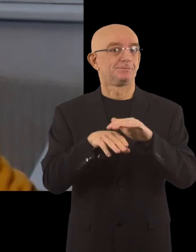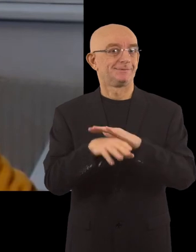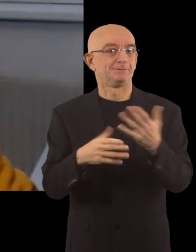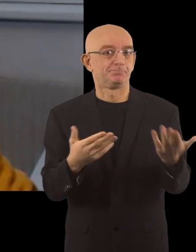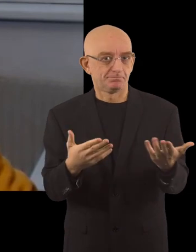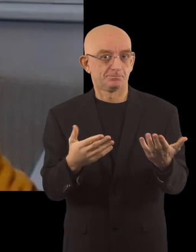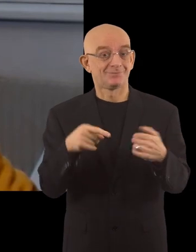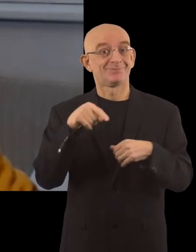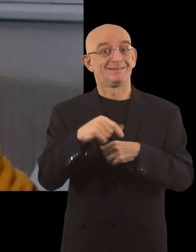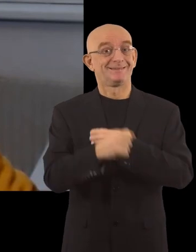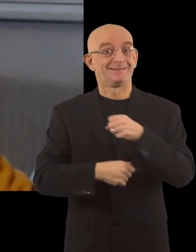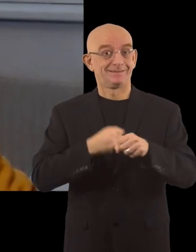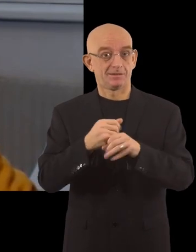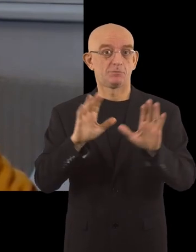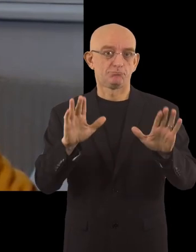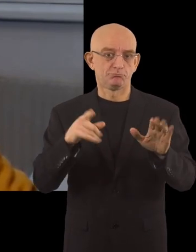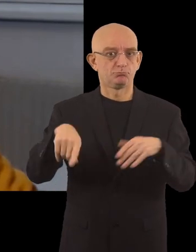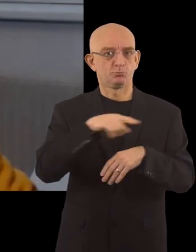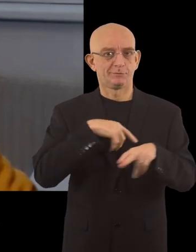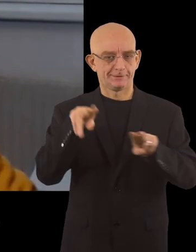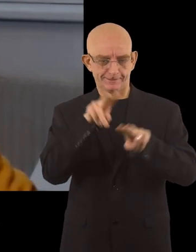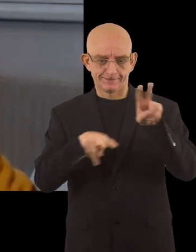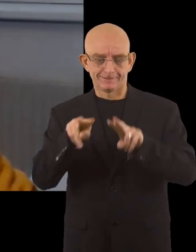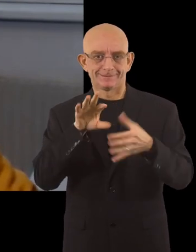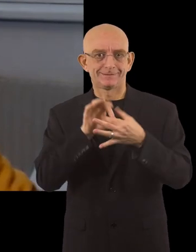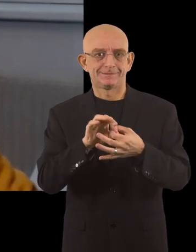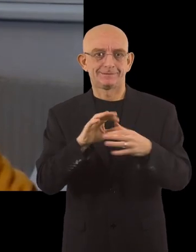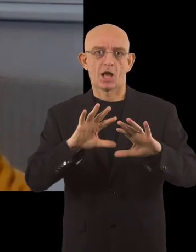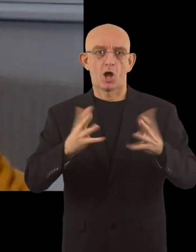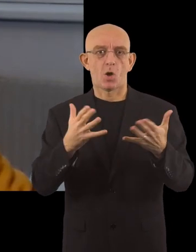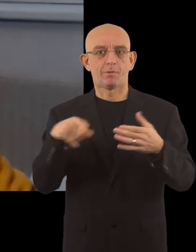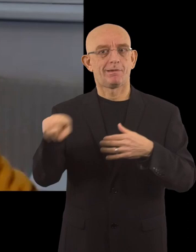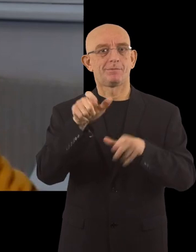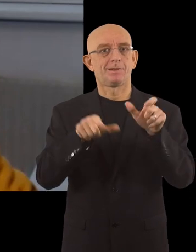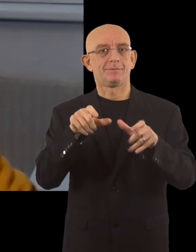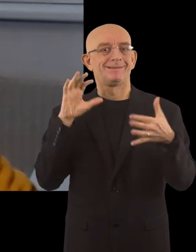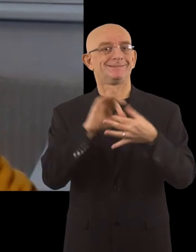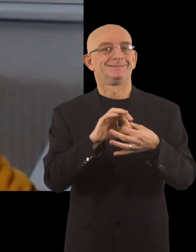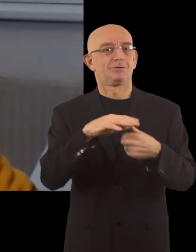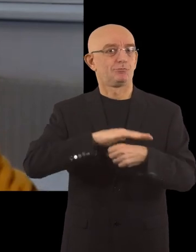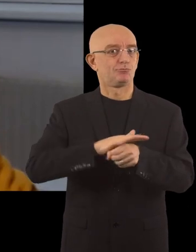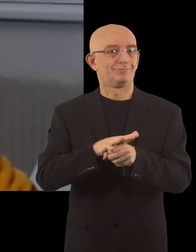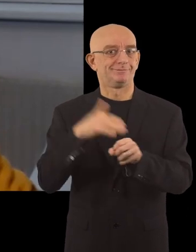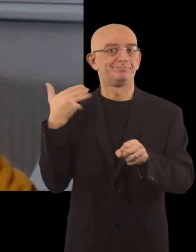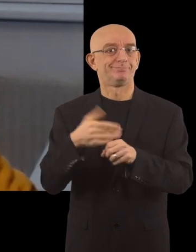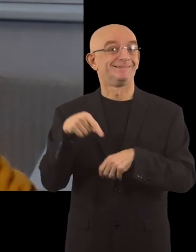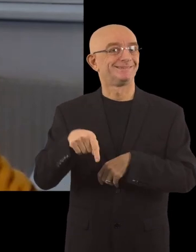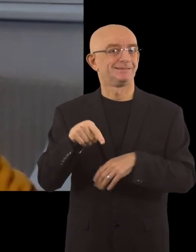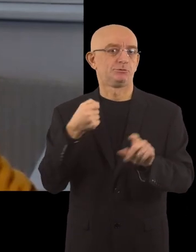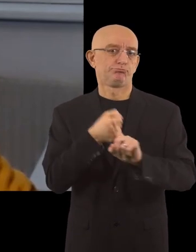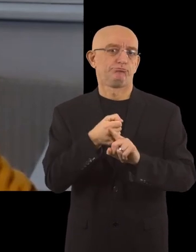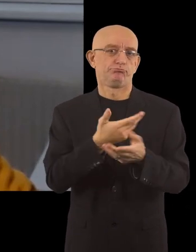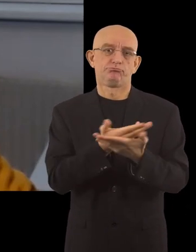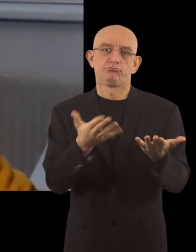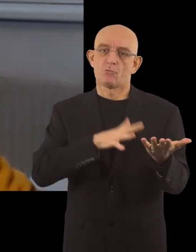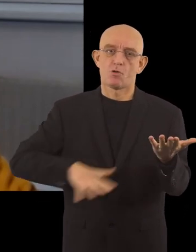And this year in particular, we have been looking at the response to the COVID-19 pandemic, which has impacted us all.